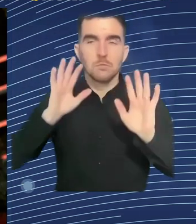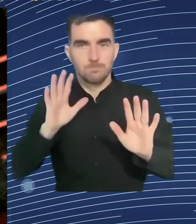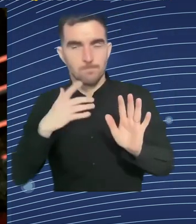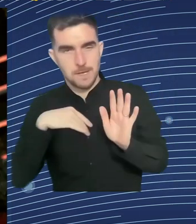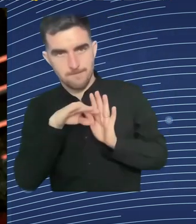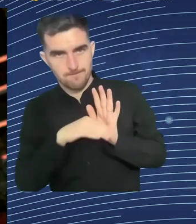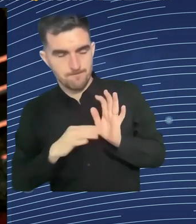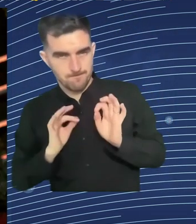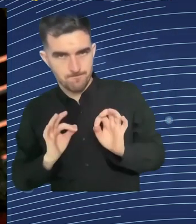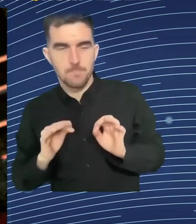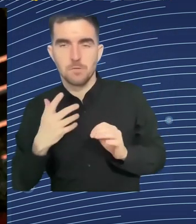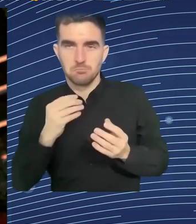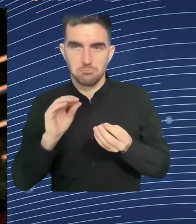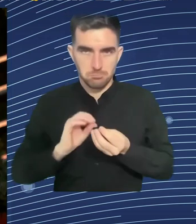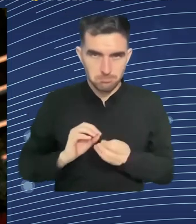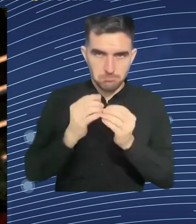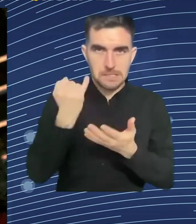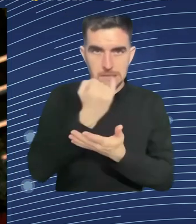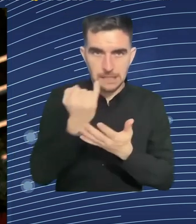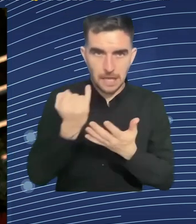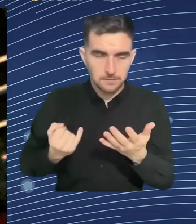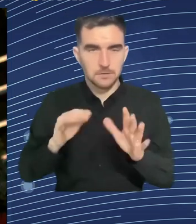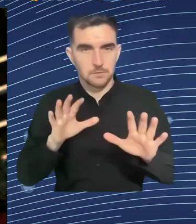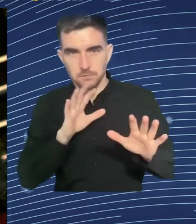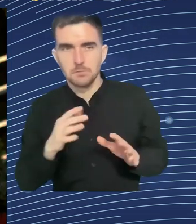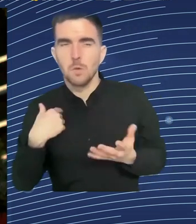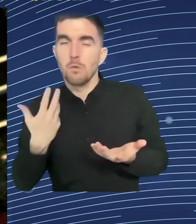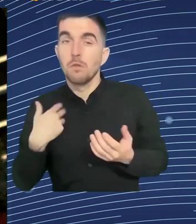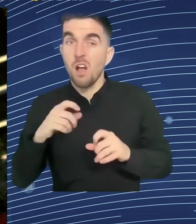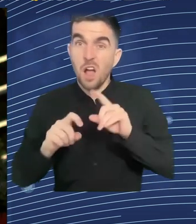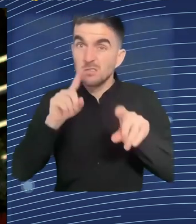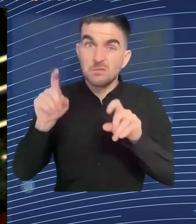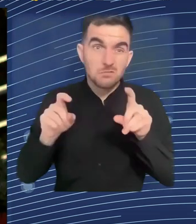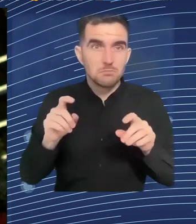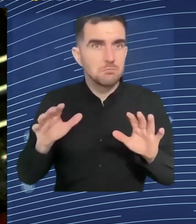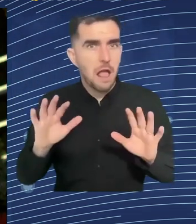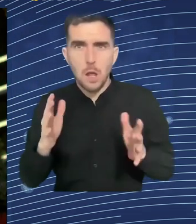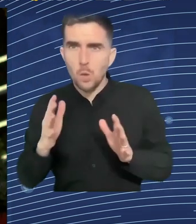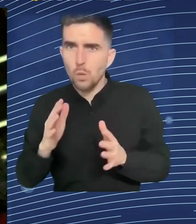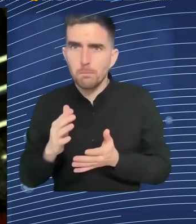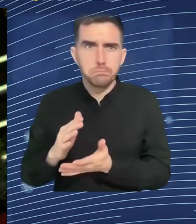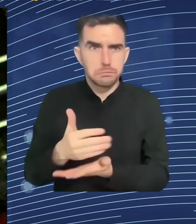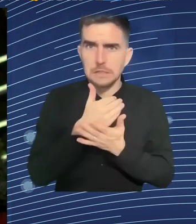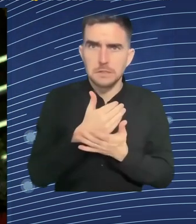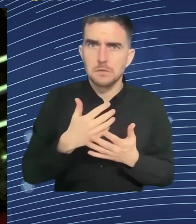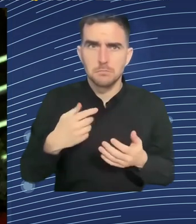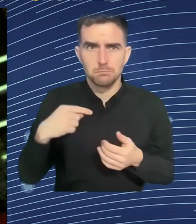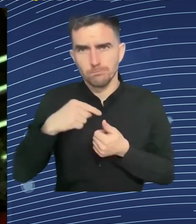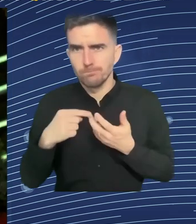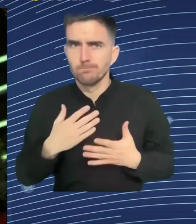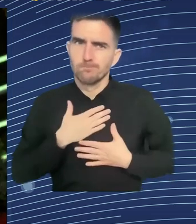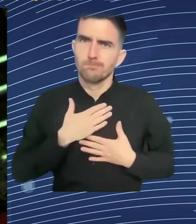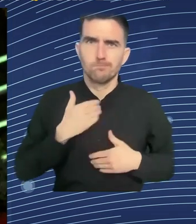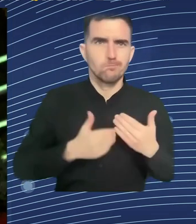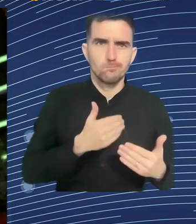asking, am I aligning with my values? So when it comes down to making critical decisions in the workplace, in the build of our